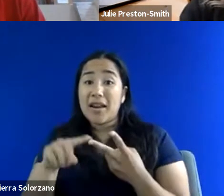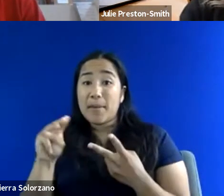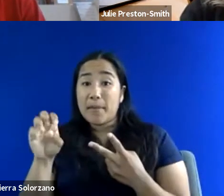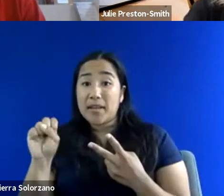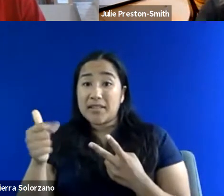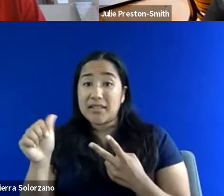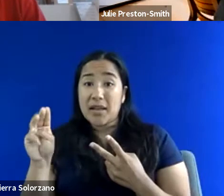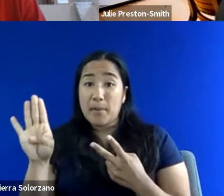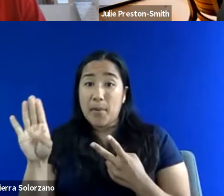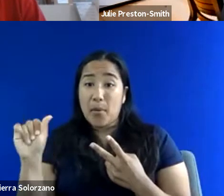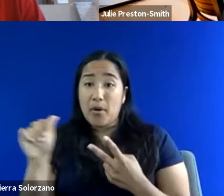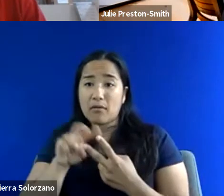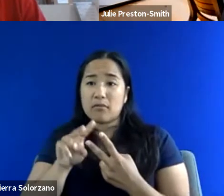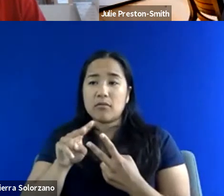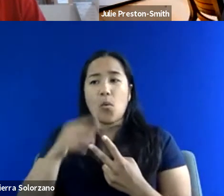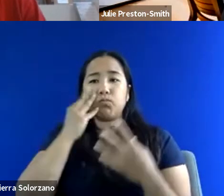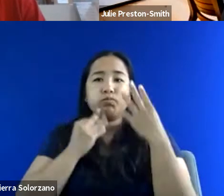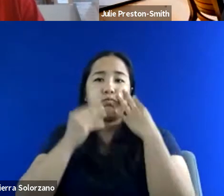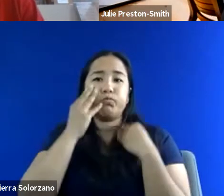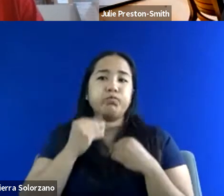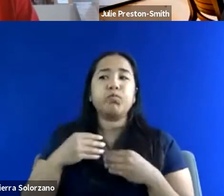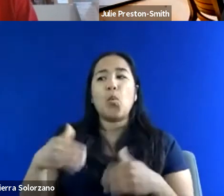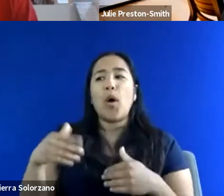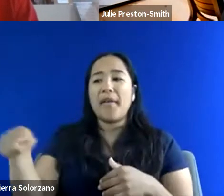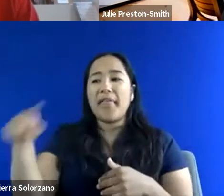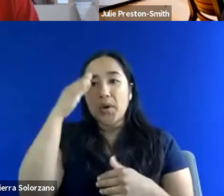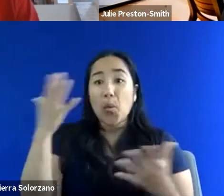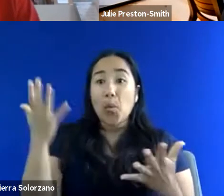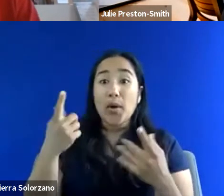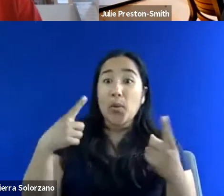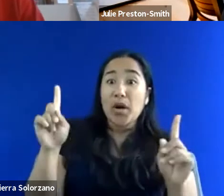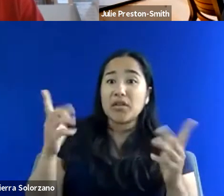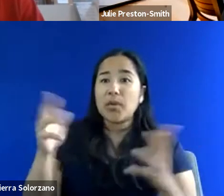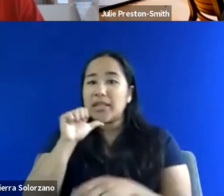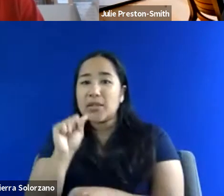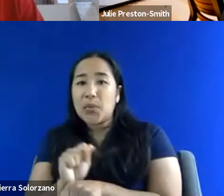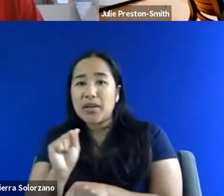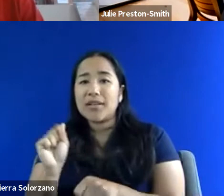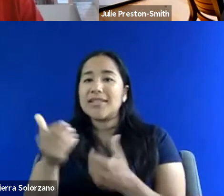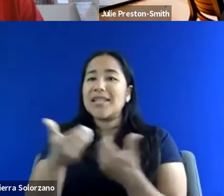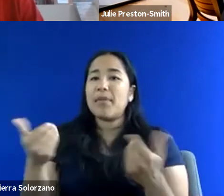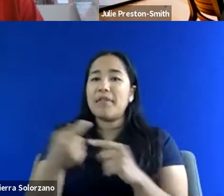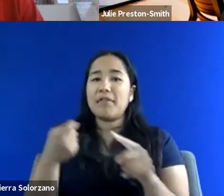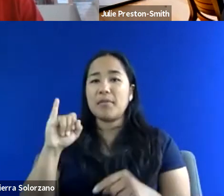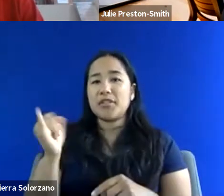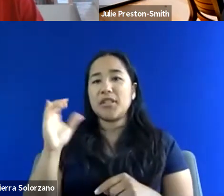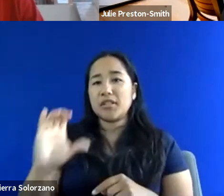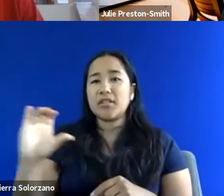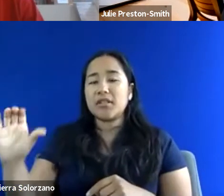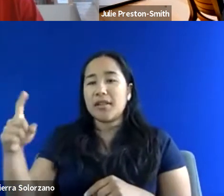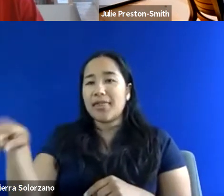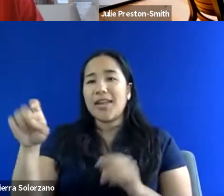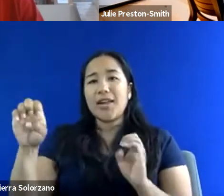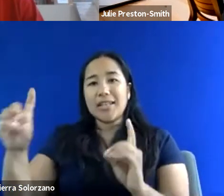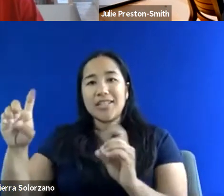it for a really long time. And so, they understand what works and what doesn't. And they are separate from the juvenile justice center. They're educators. And